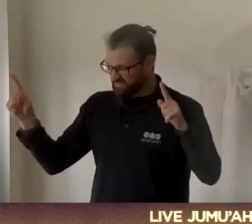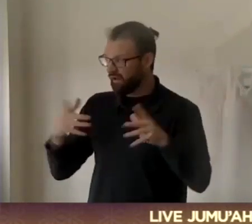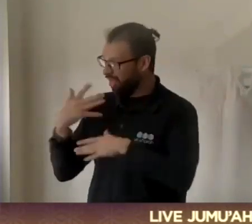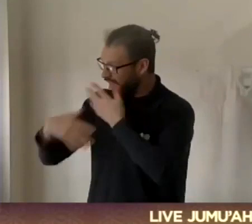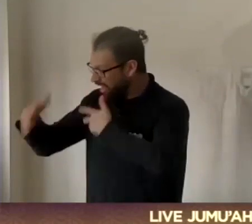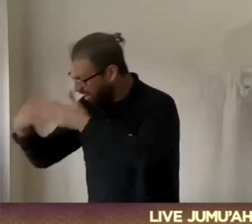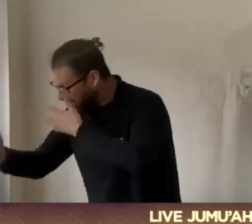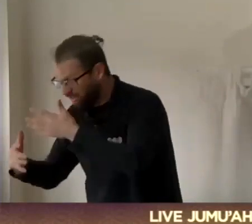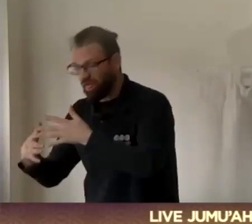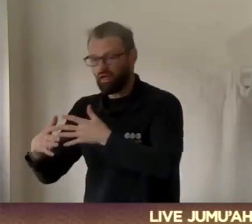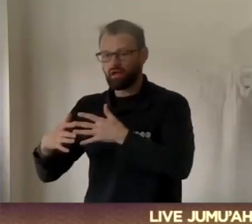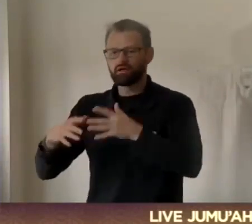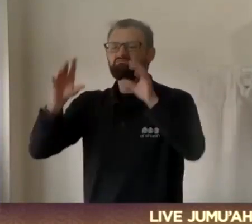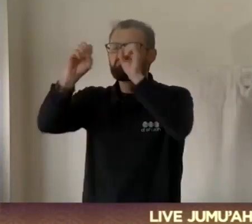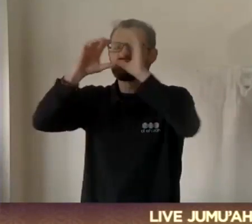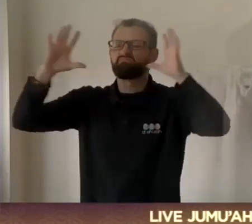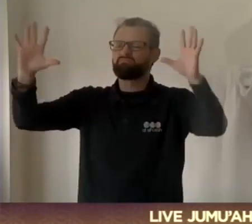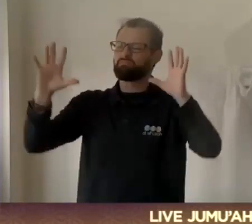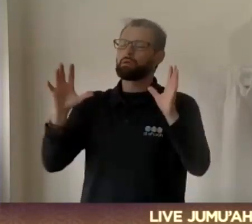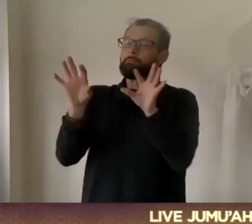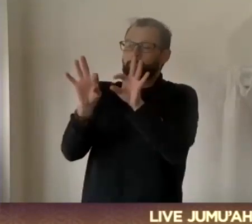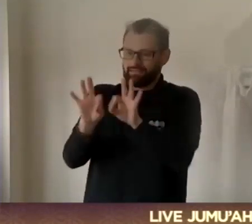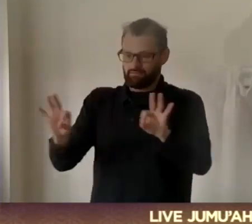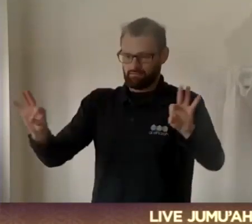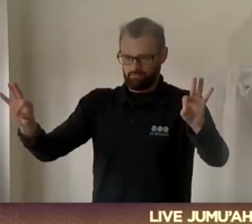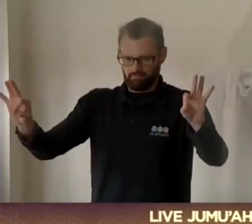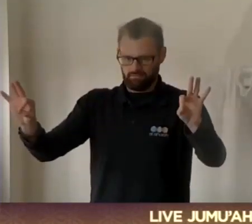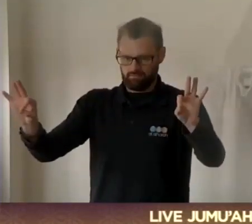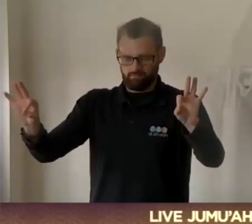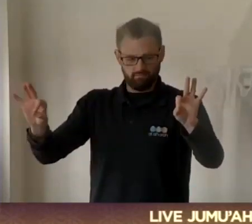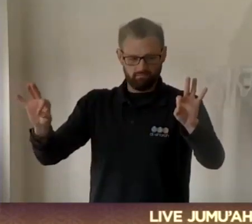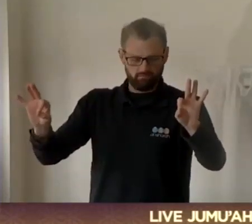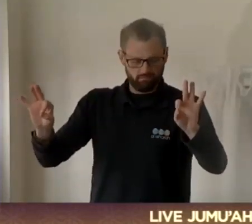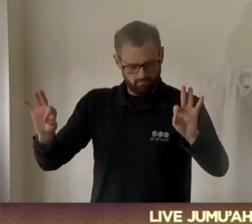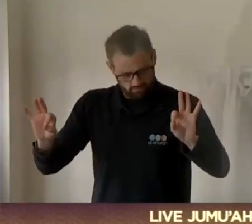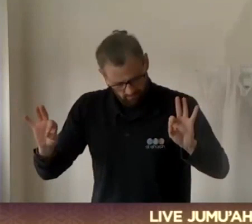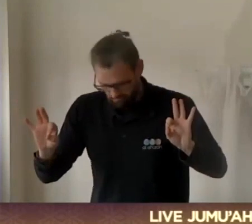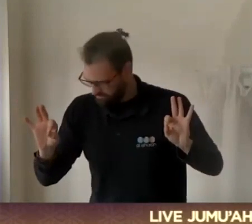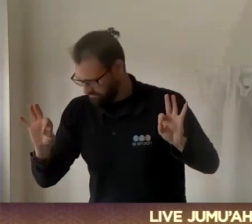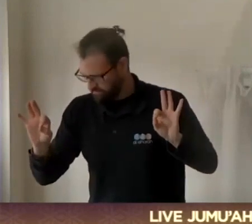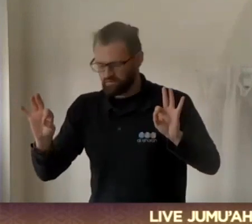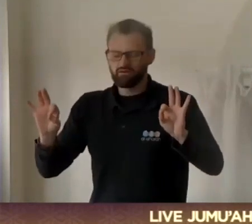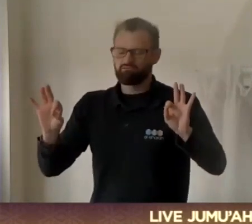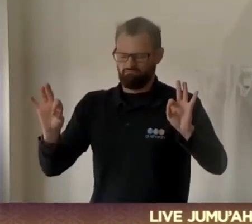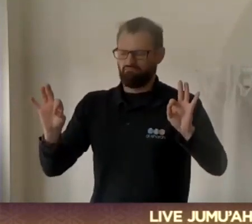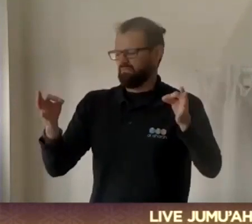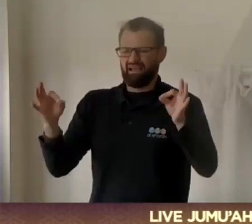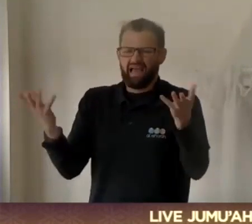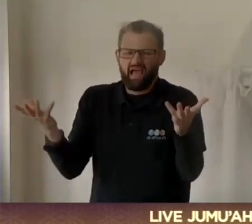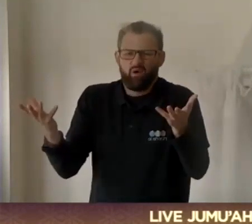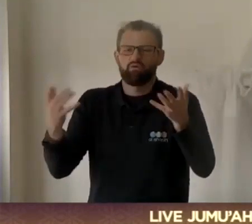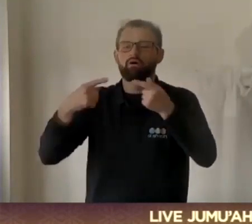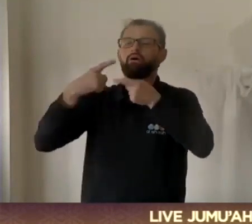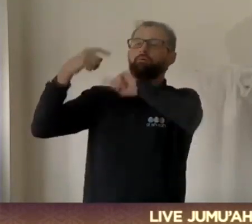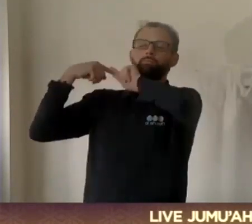were to look at the issue of peace, we would realize that it is only by going back to the basics that we will